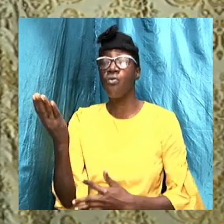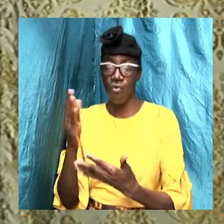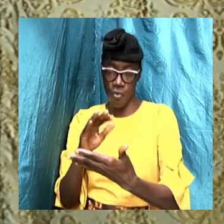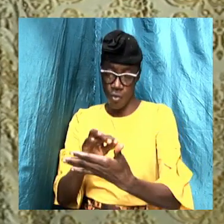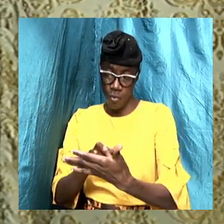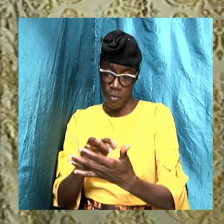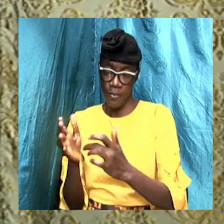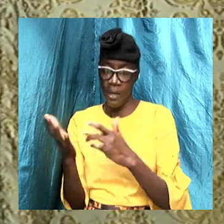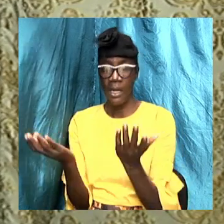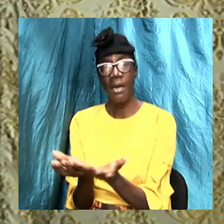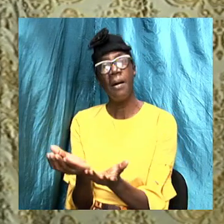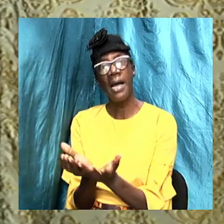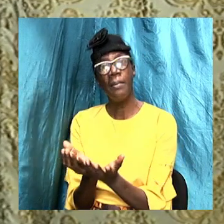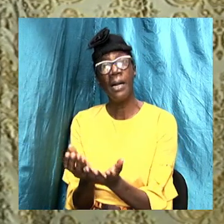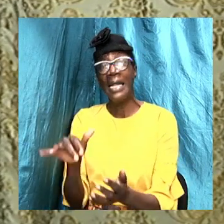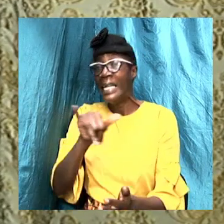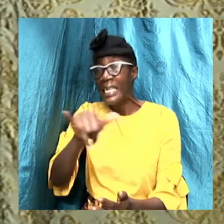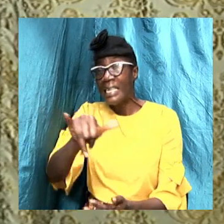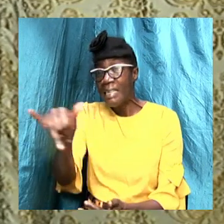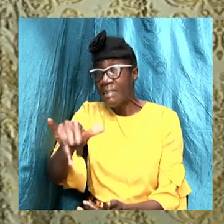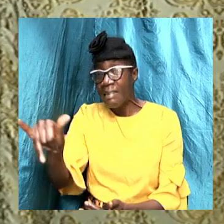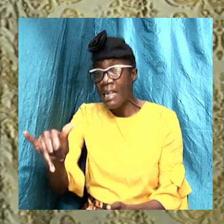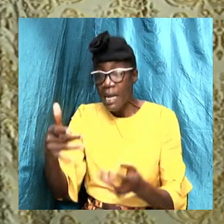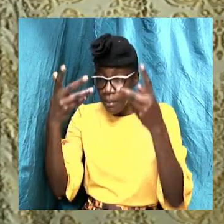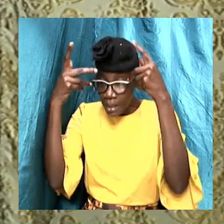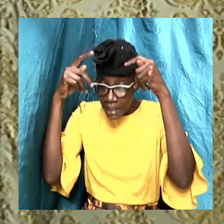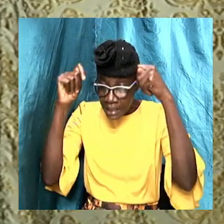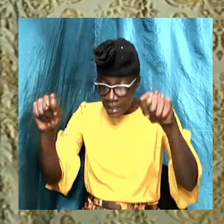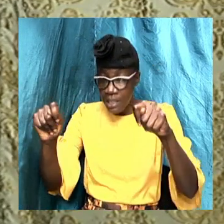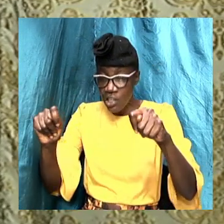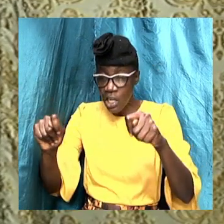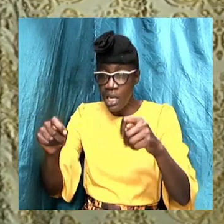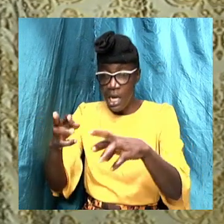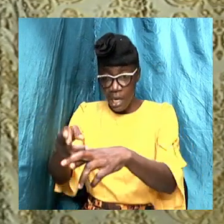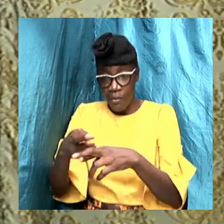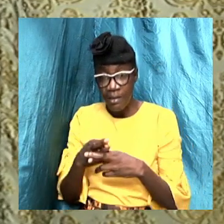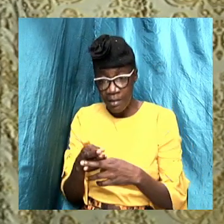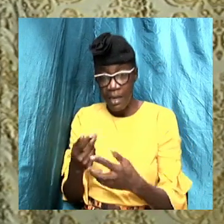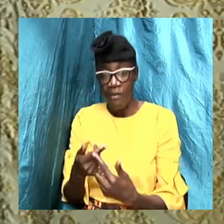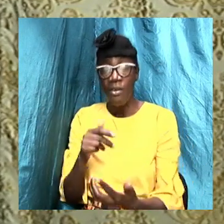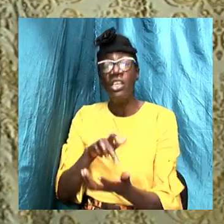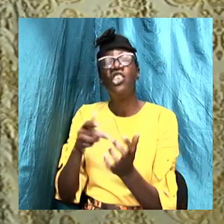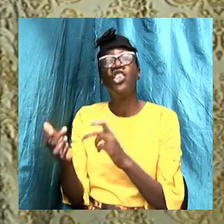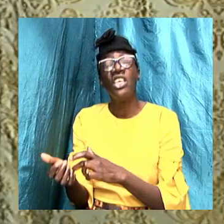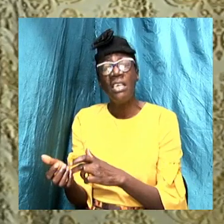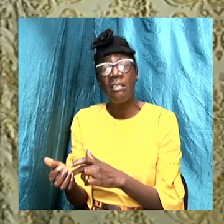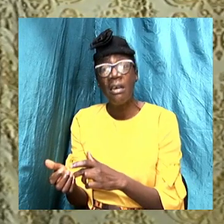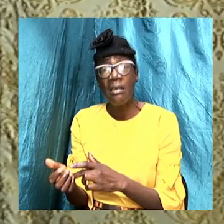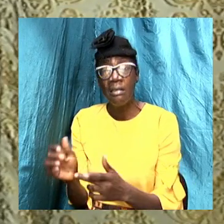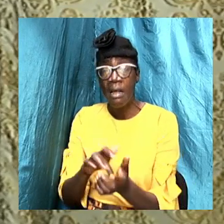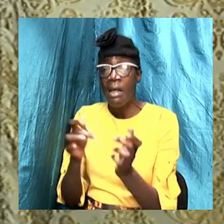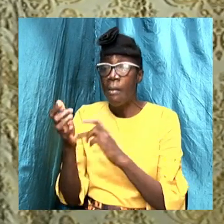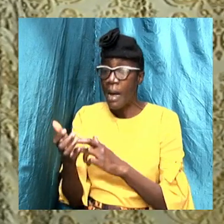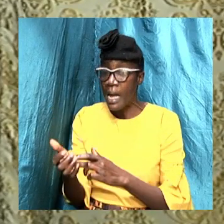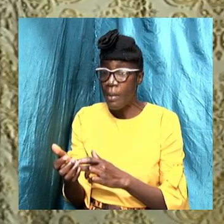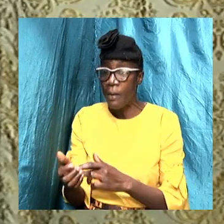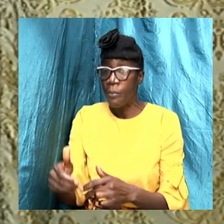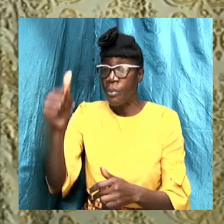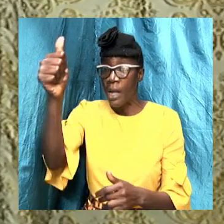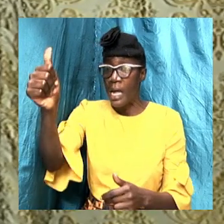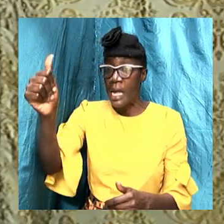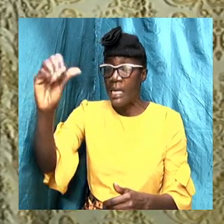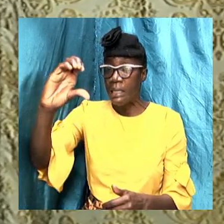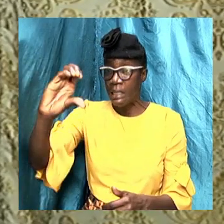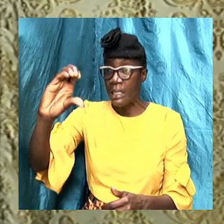the same teachings that they received from Jesus. The Bible in the book of Acts 2, verses